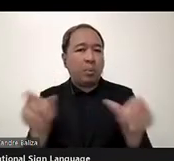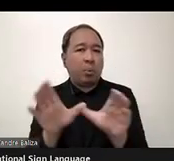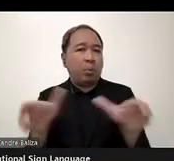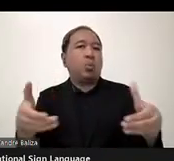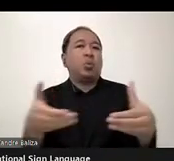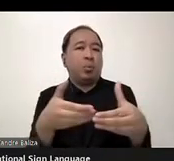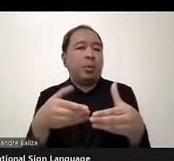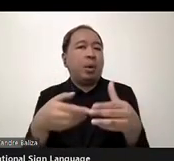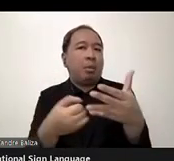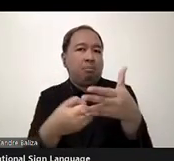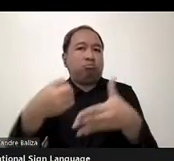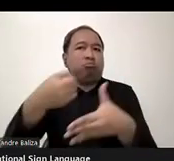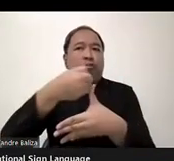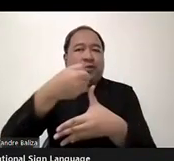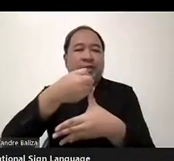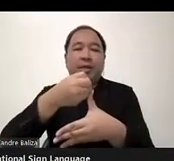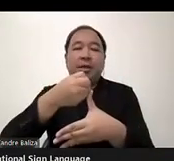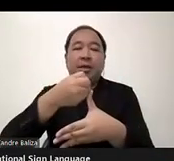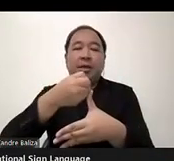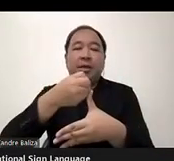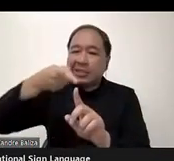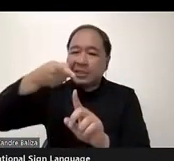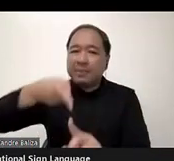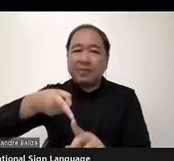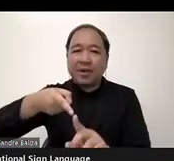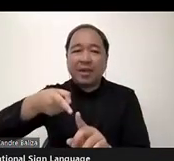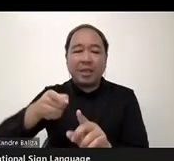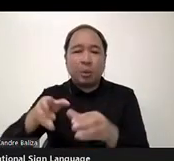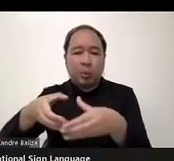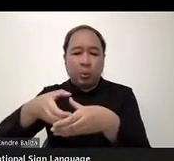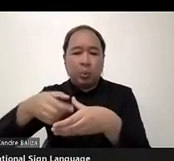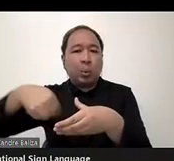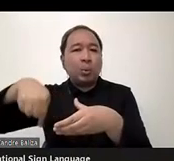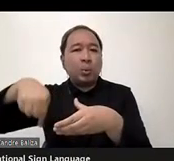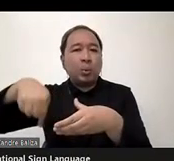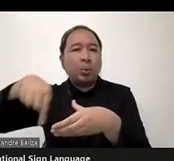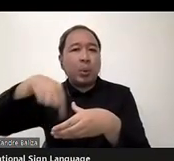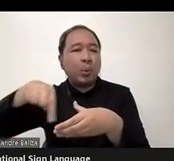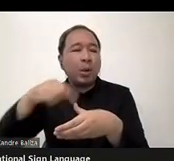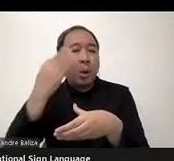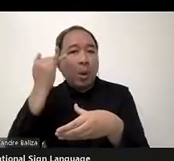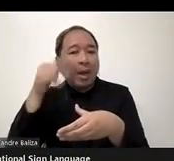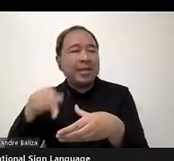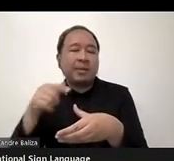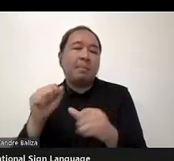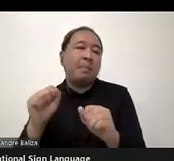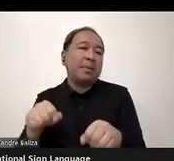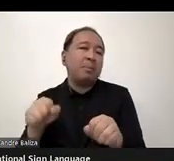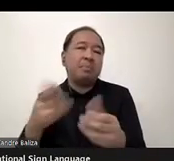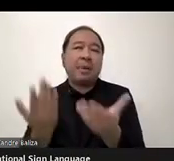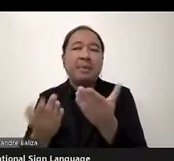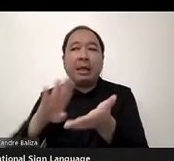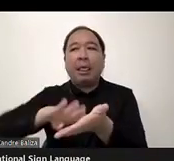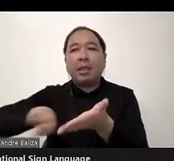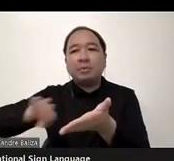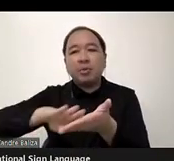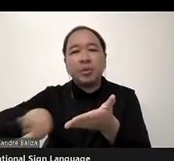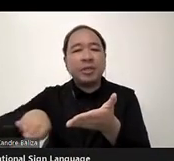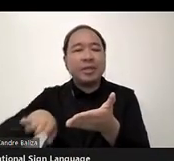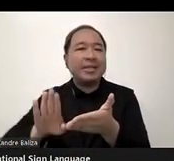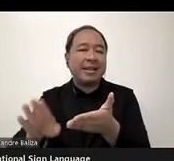we've clearly specified this group because of the potential for being excluded from participation.